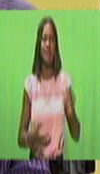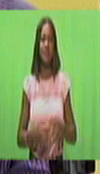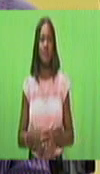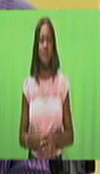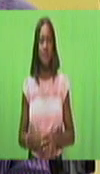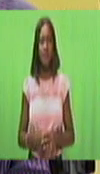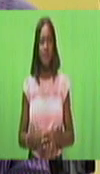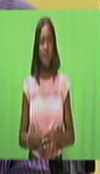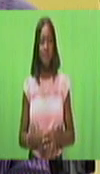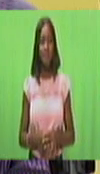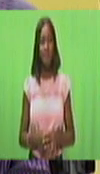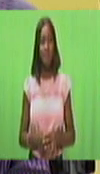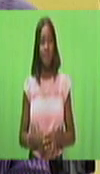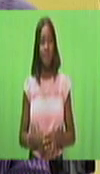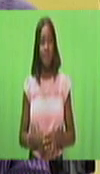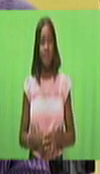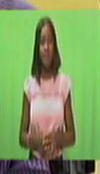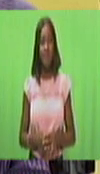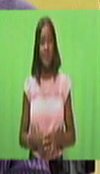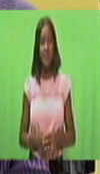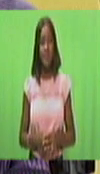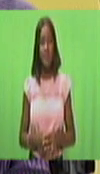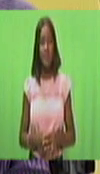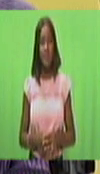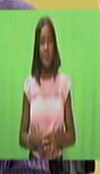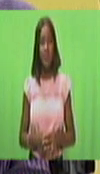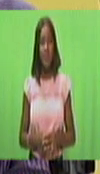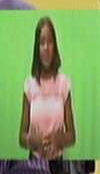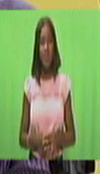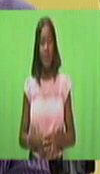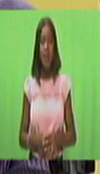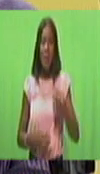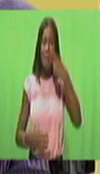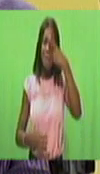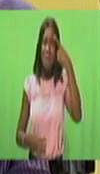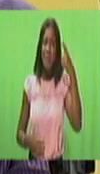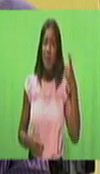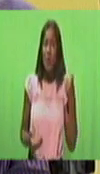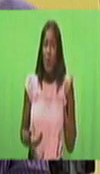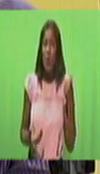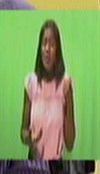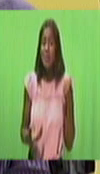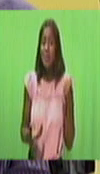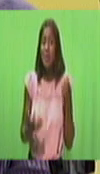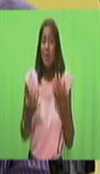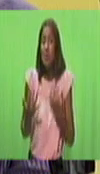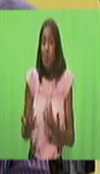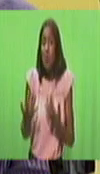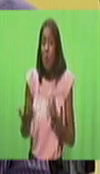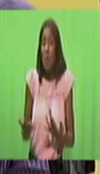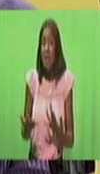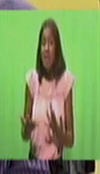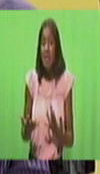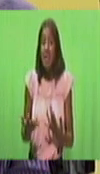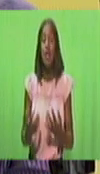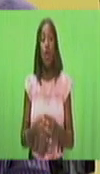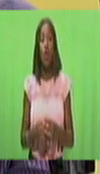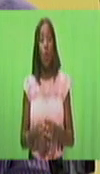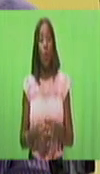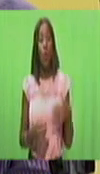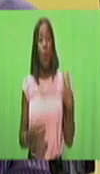And therefore, because of that, we probably have a little bit